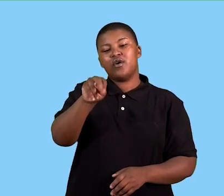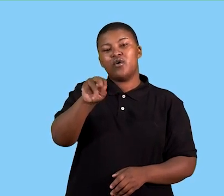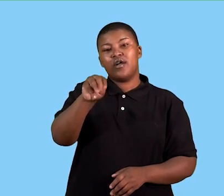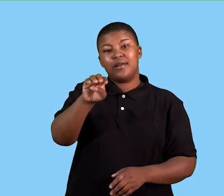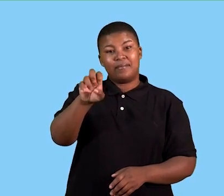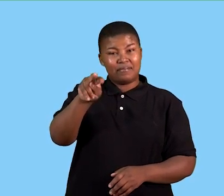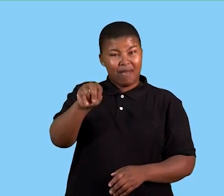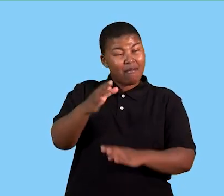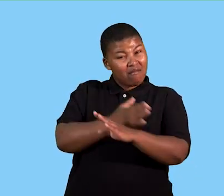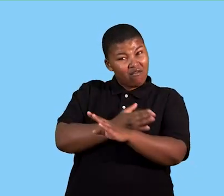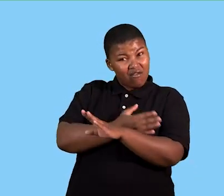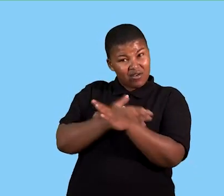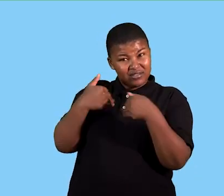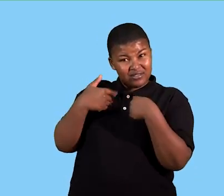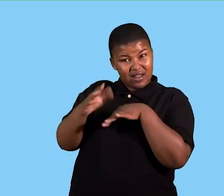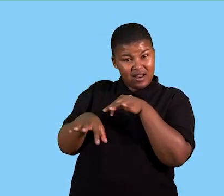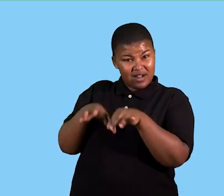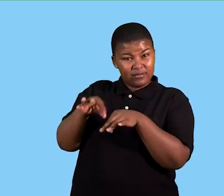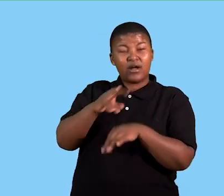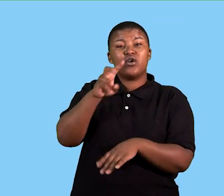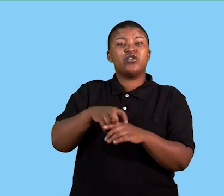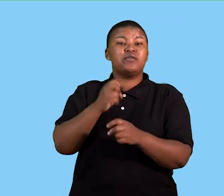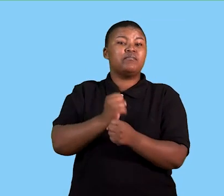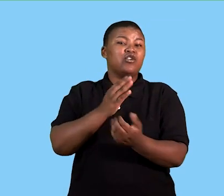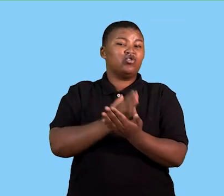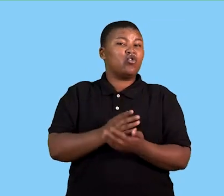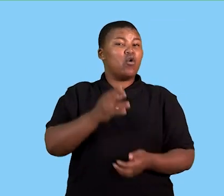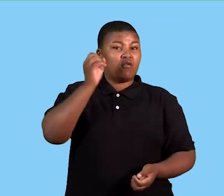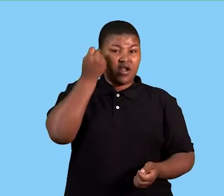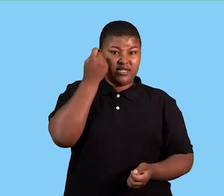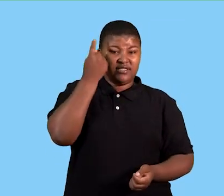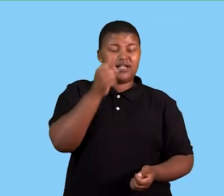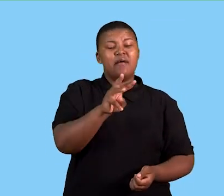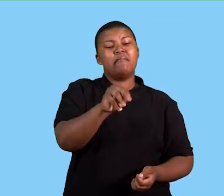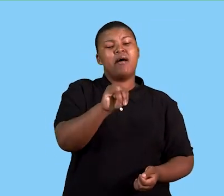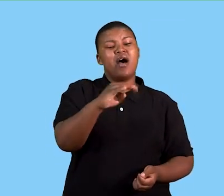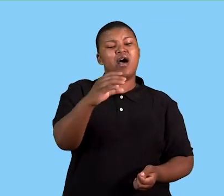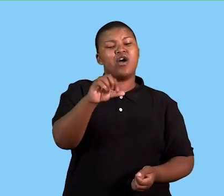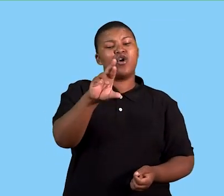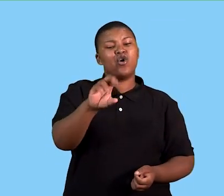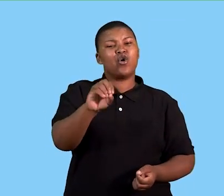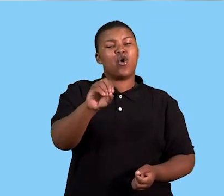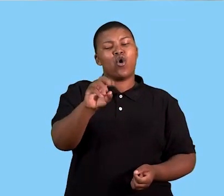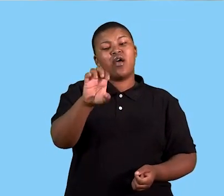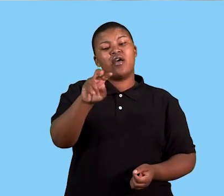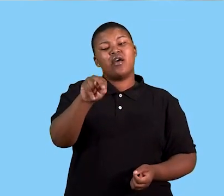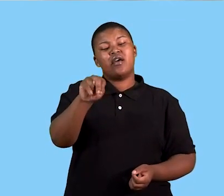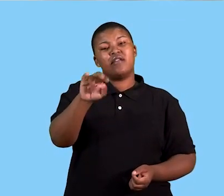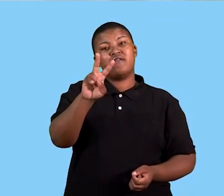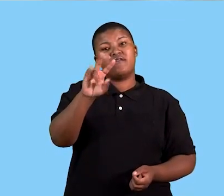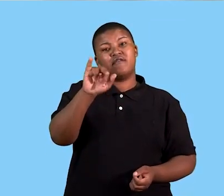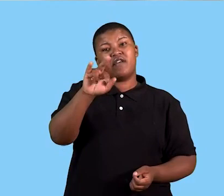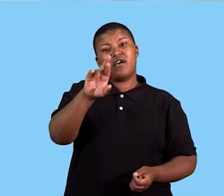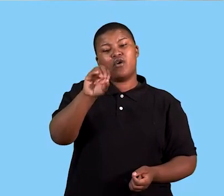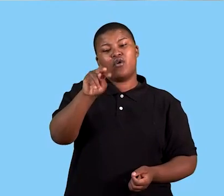with the meaning of the micro environment, you have to understand where the micro environment lies. Now if we take